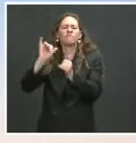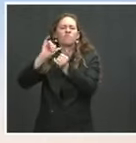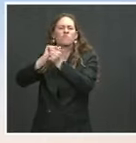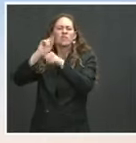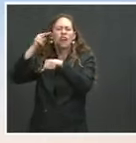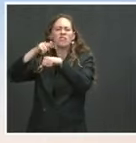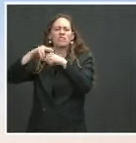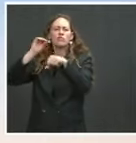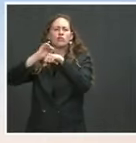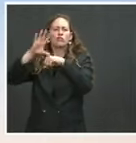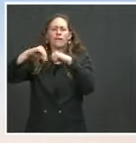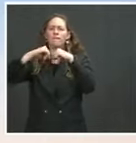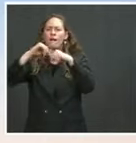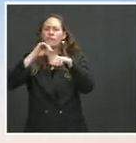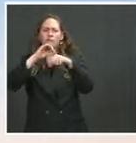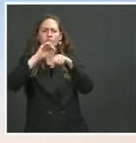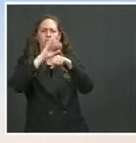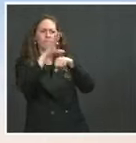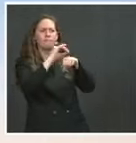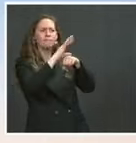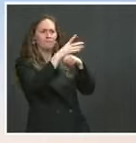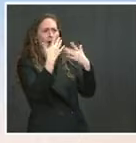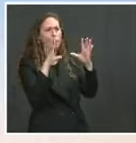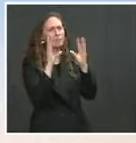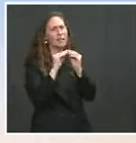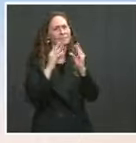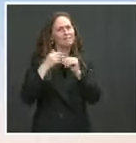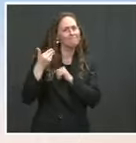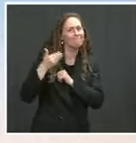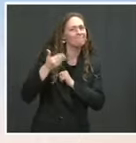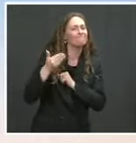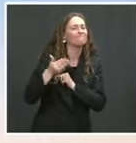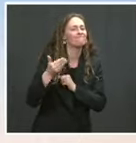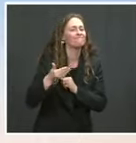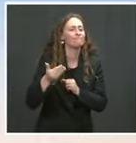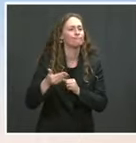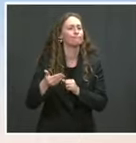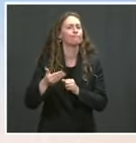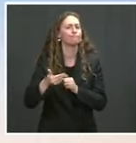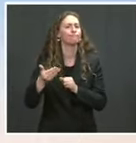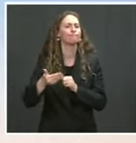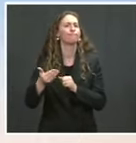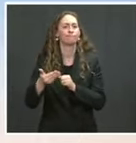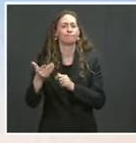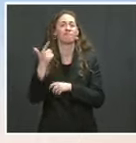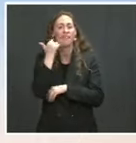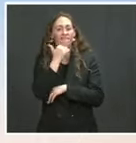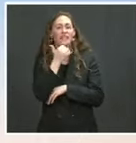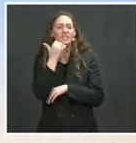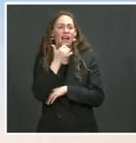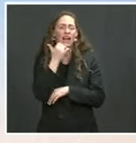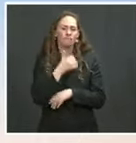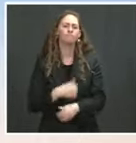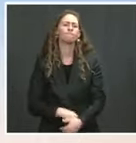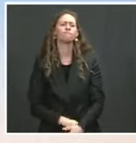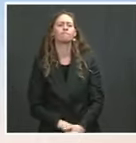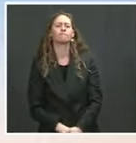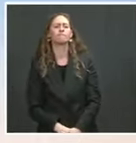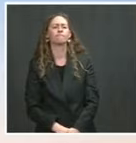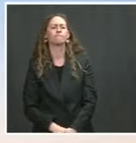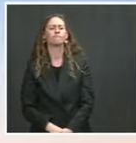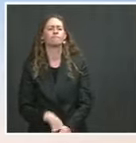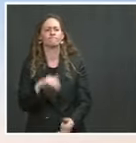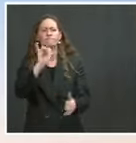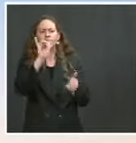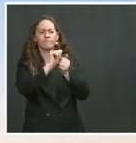Israel multiple times. We've had regular dialogue multiple times per day with Egyptian and Qatari officials. So, we have been incredibly